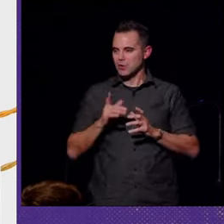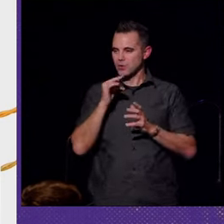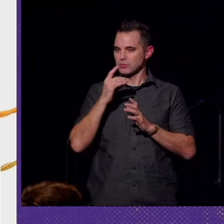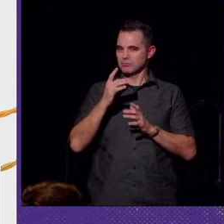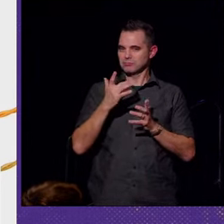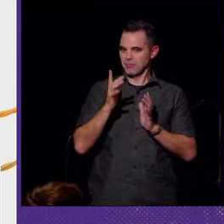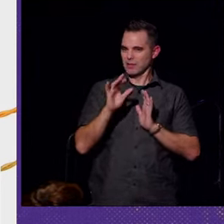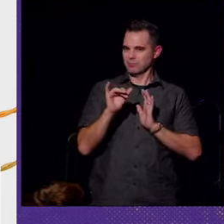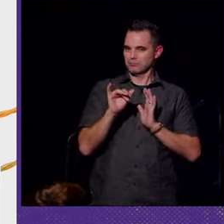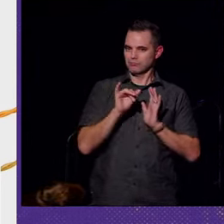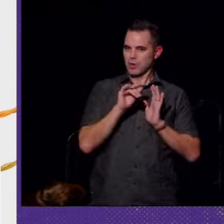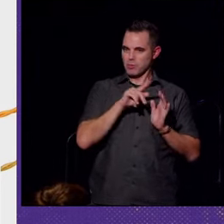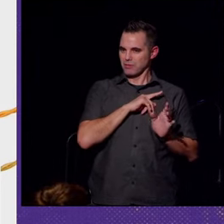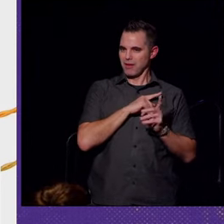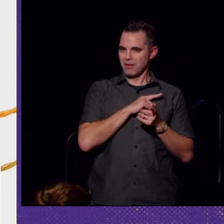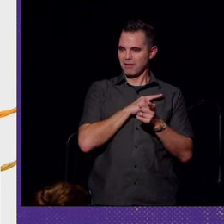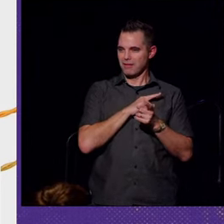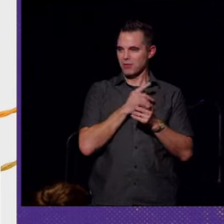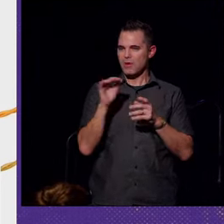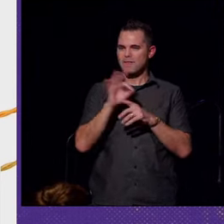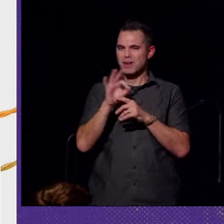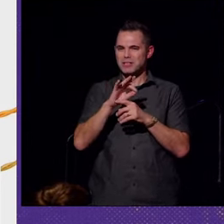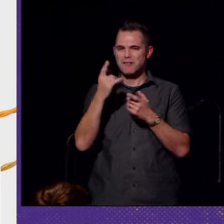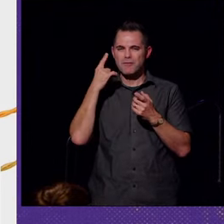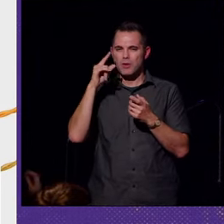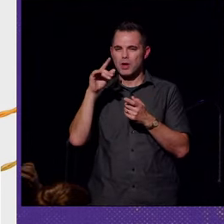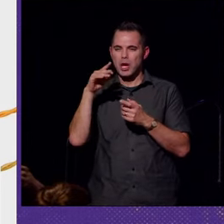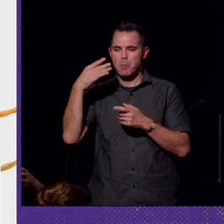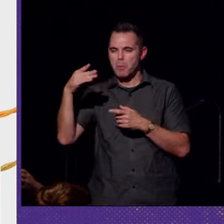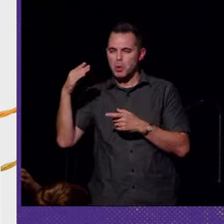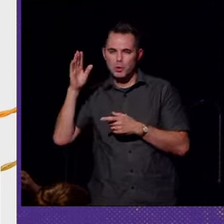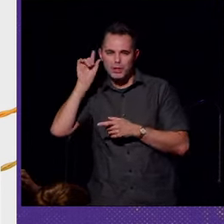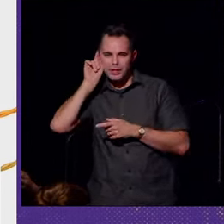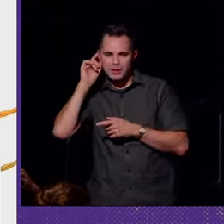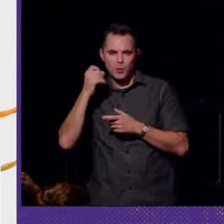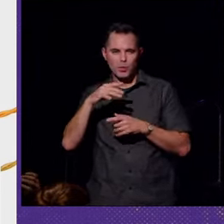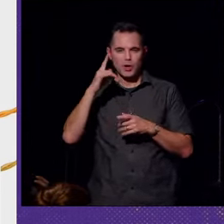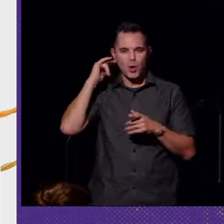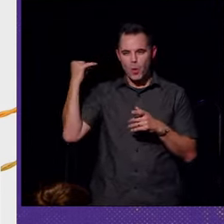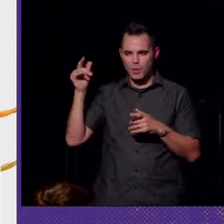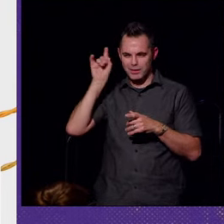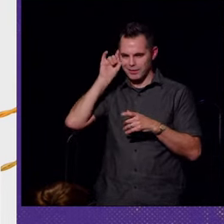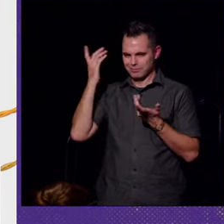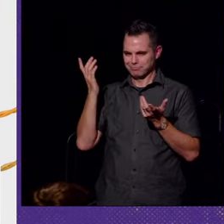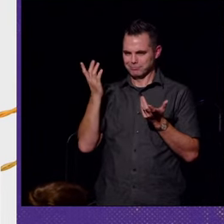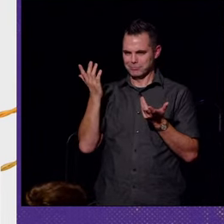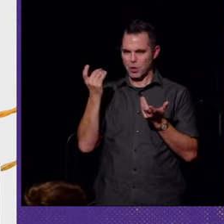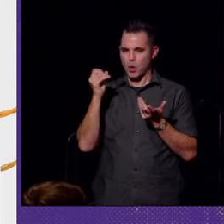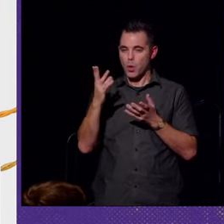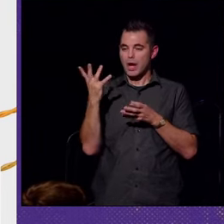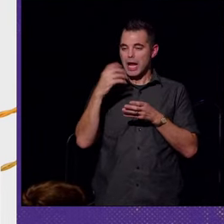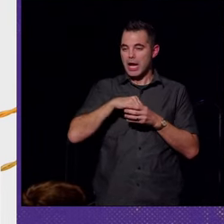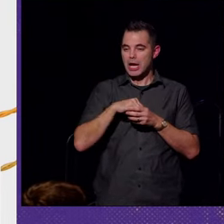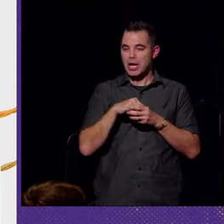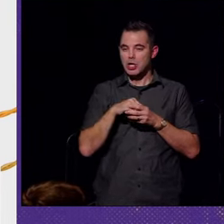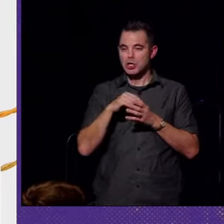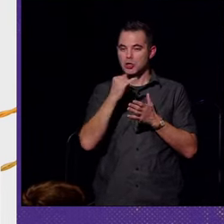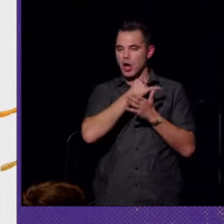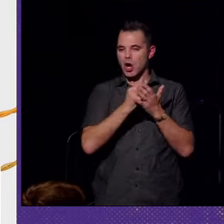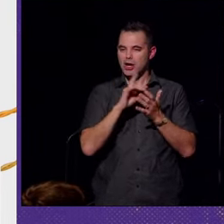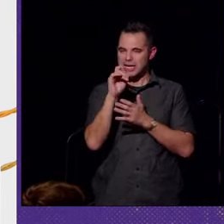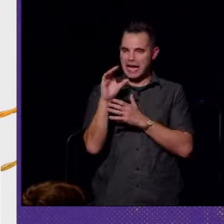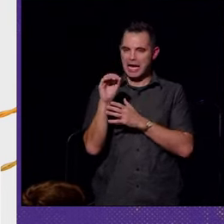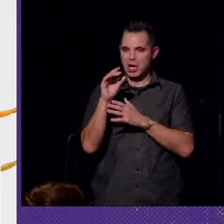preferences. What function is there for a blue hearing aid or a gold hearing aid, or including other features